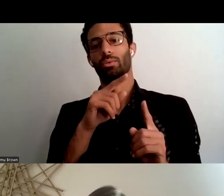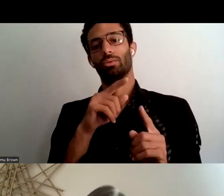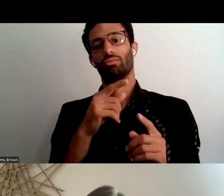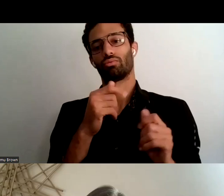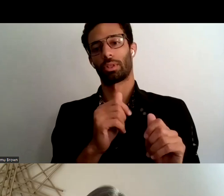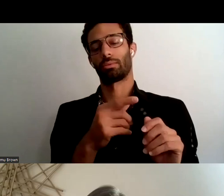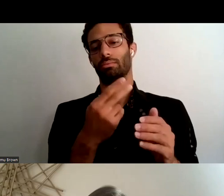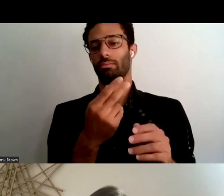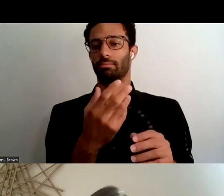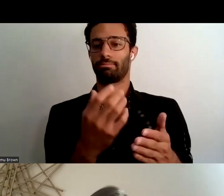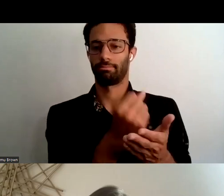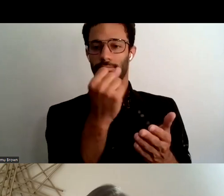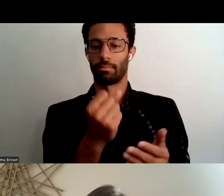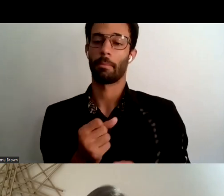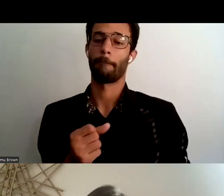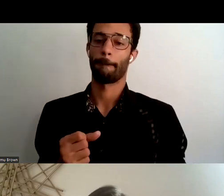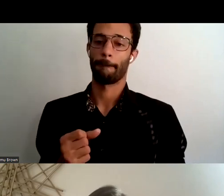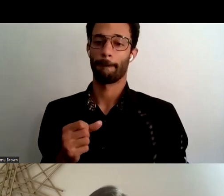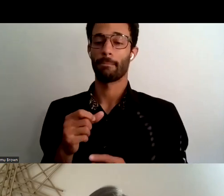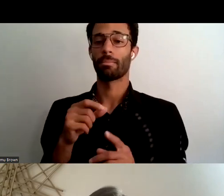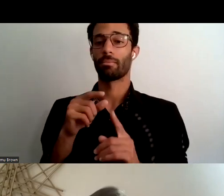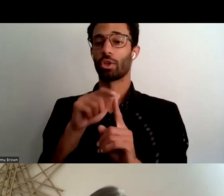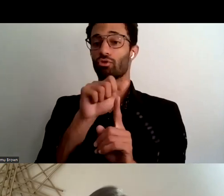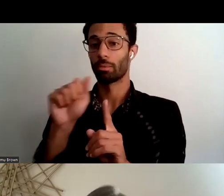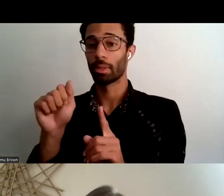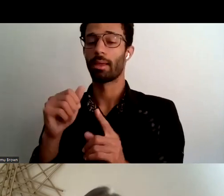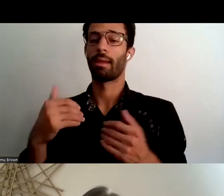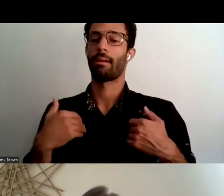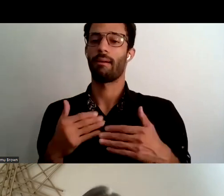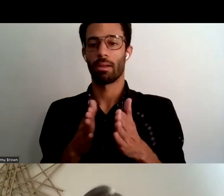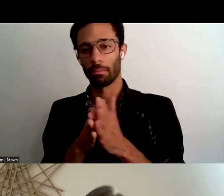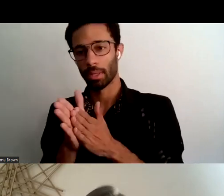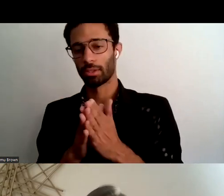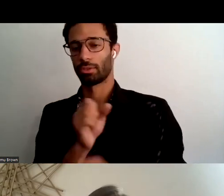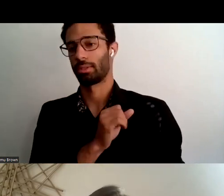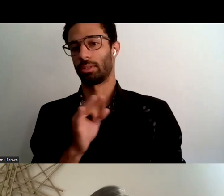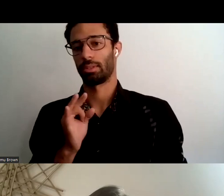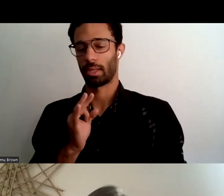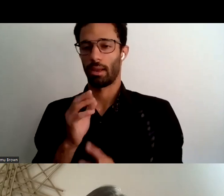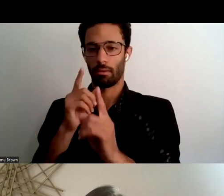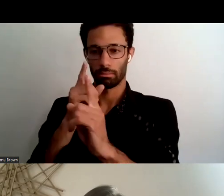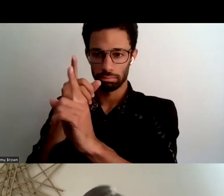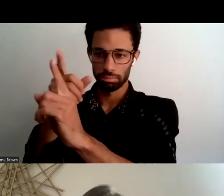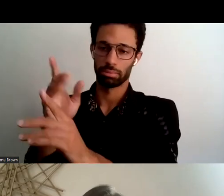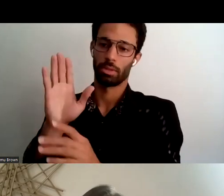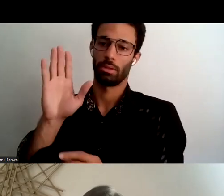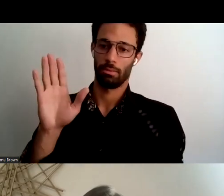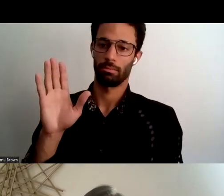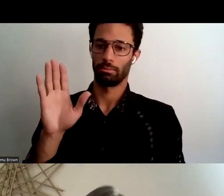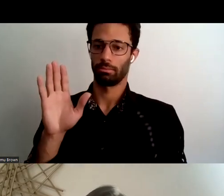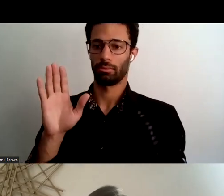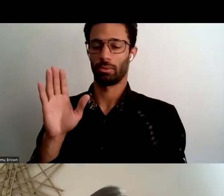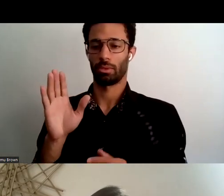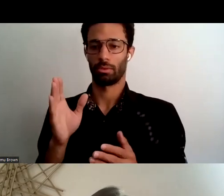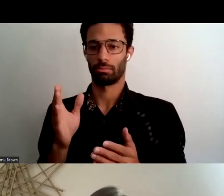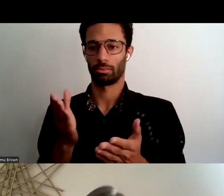all the triple aids is that they're driven by their mission they have passionate staff that are committed to those that they serve they have a deep